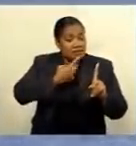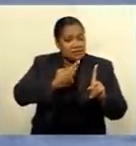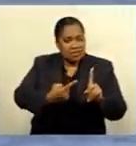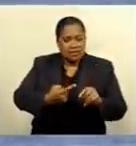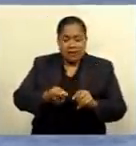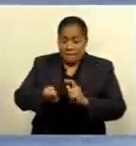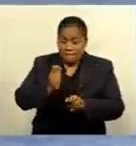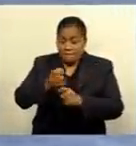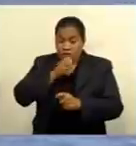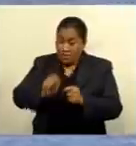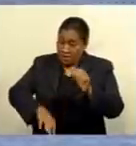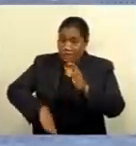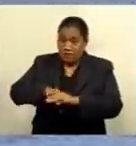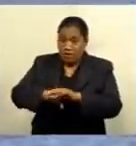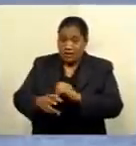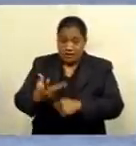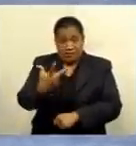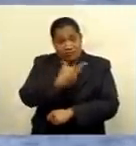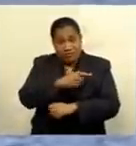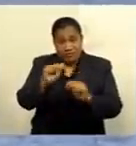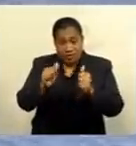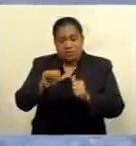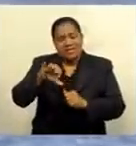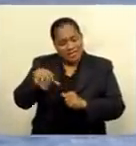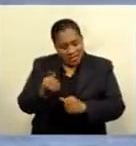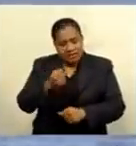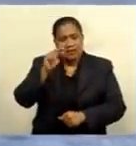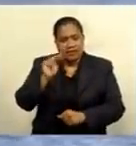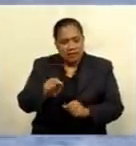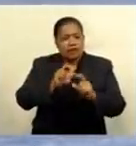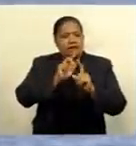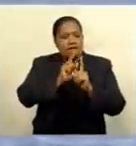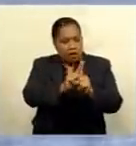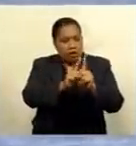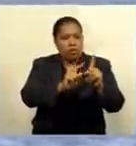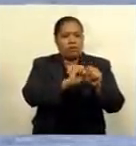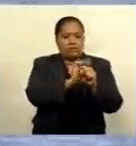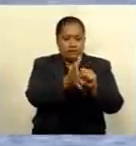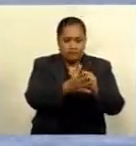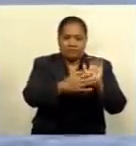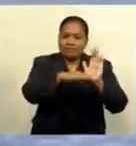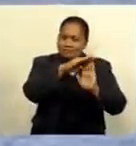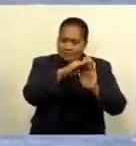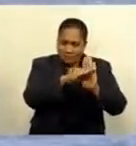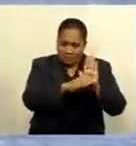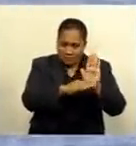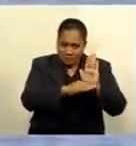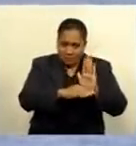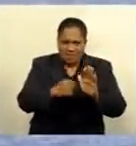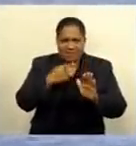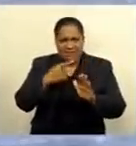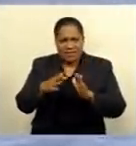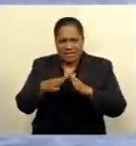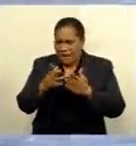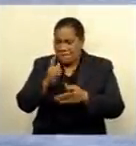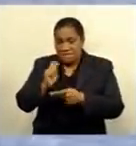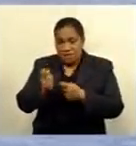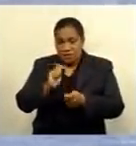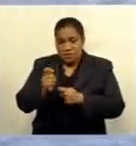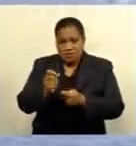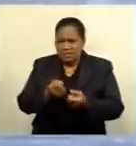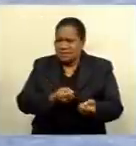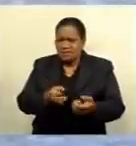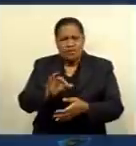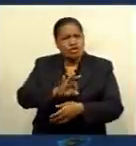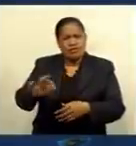fully vaccinated, still need to adhere to the COVID protocols. He adds, for now, fish supply is not affected. But most